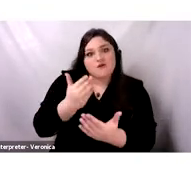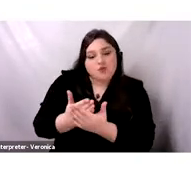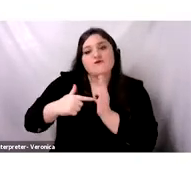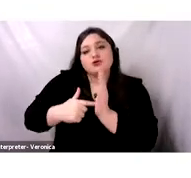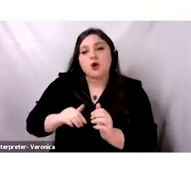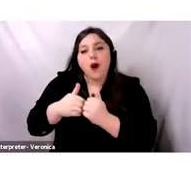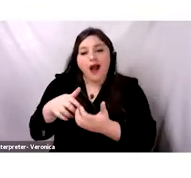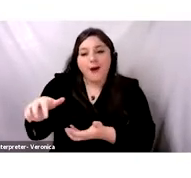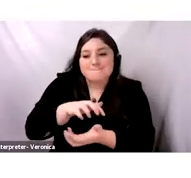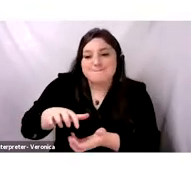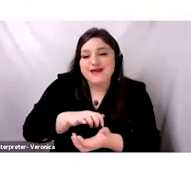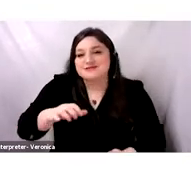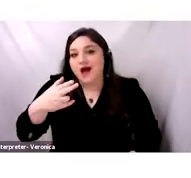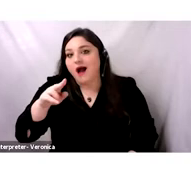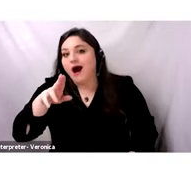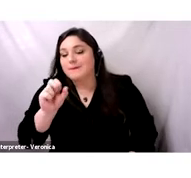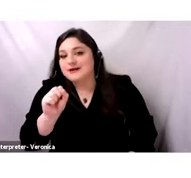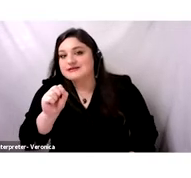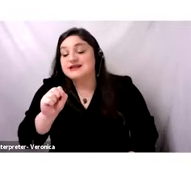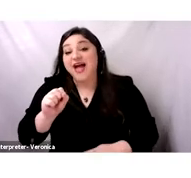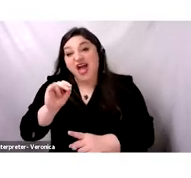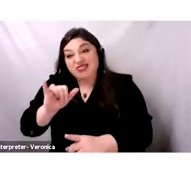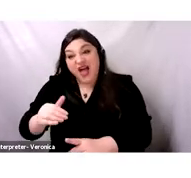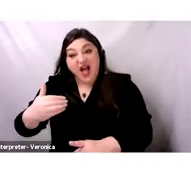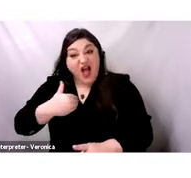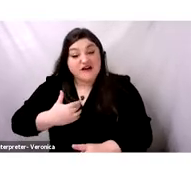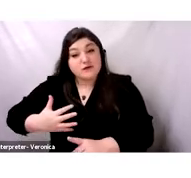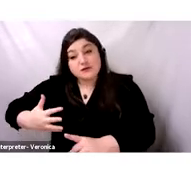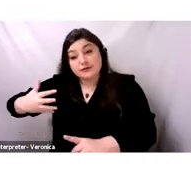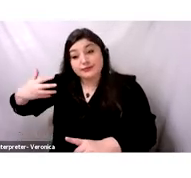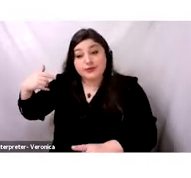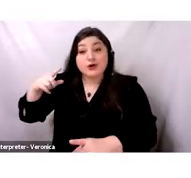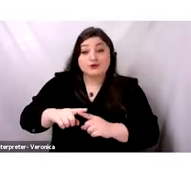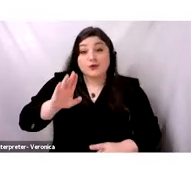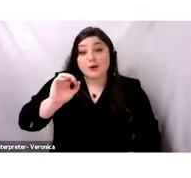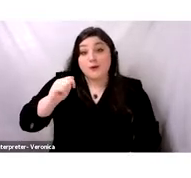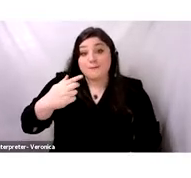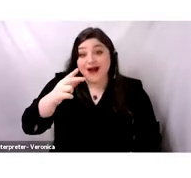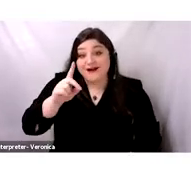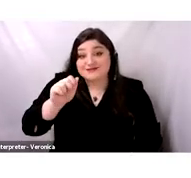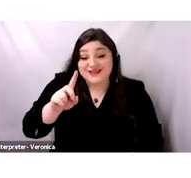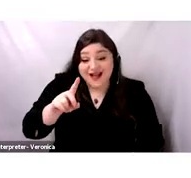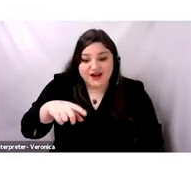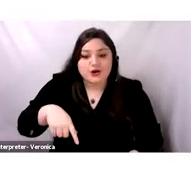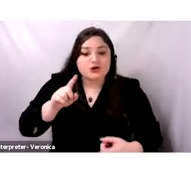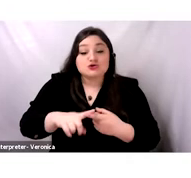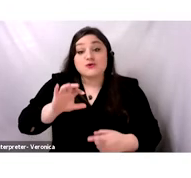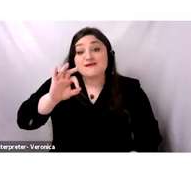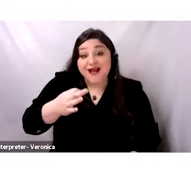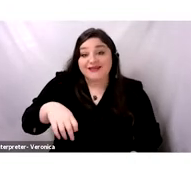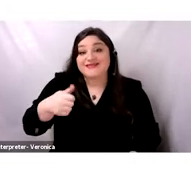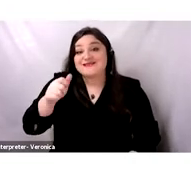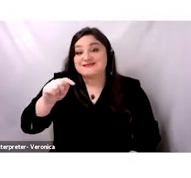goes back to Baghdad in the 9th, 10th, and then 12th century. So it's